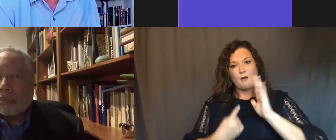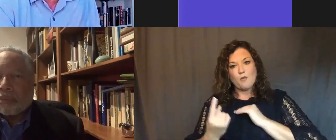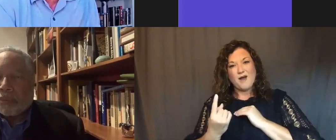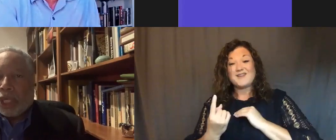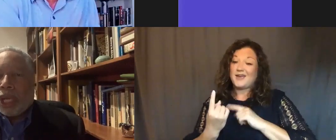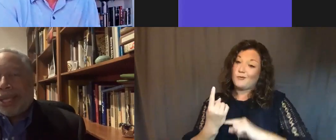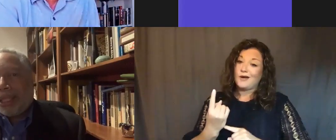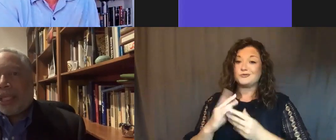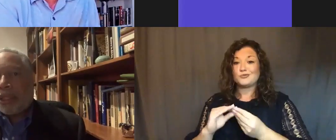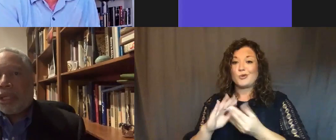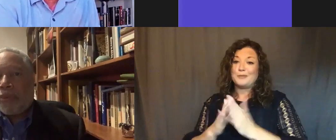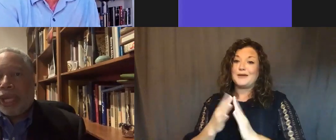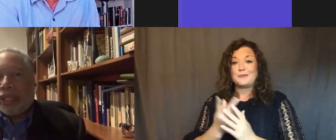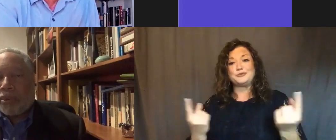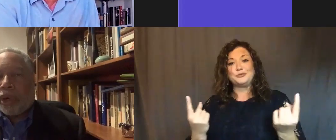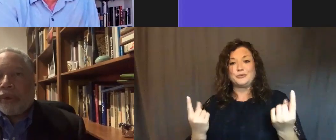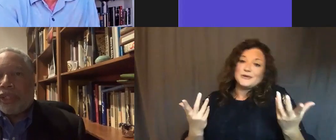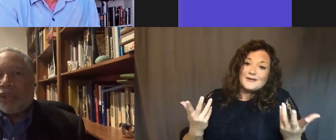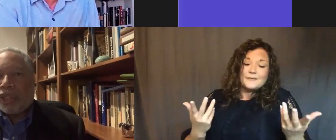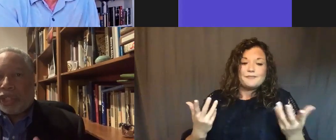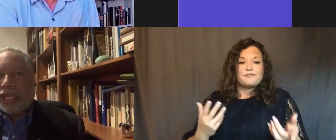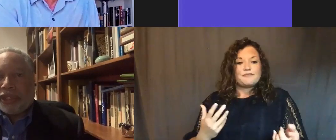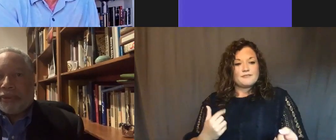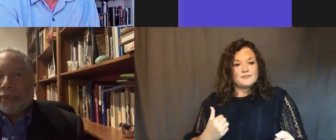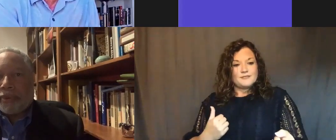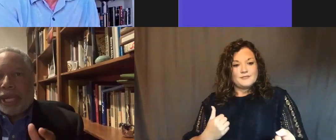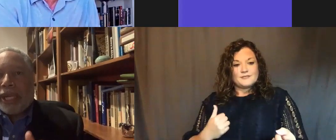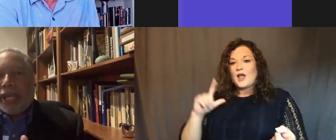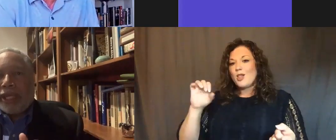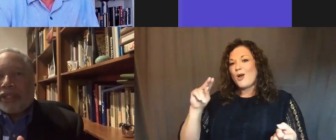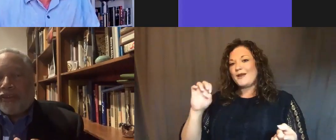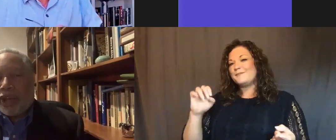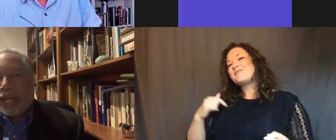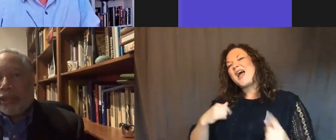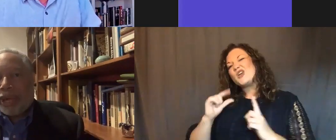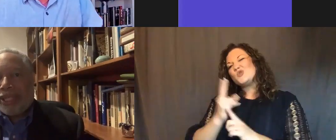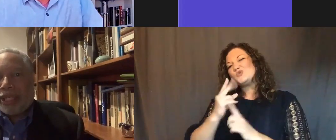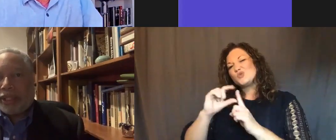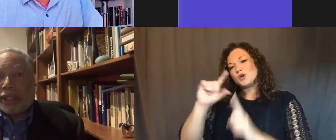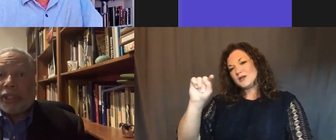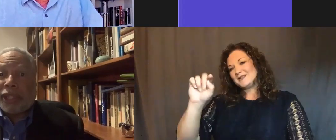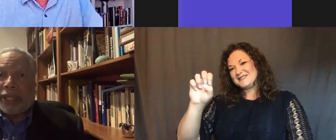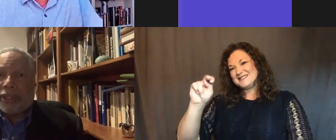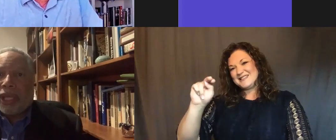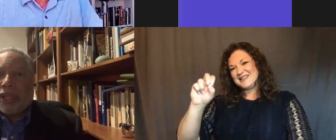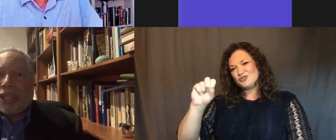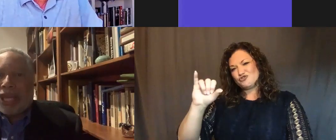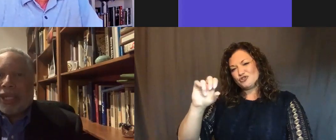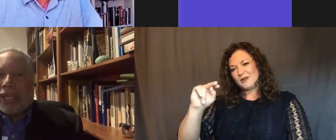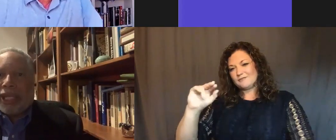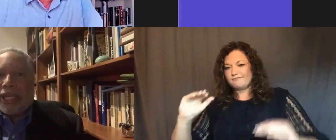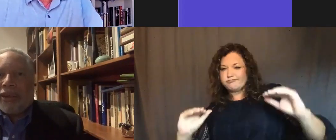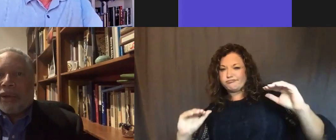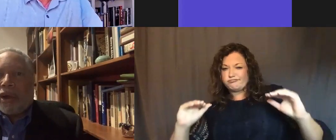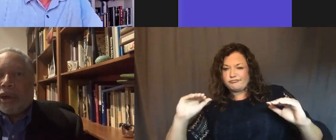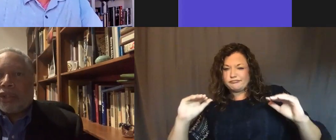two stories? I think in some ways, the word I always use is tension, right, is to find the right tension that says that